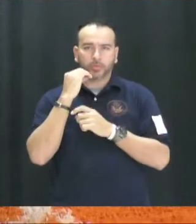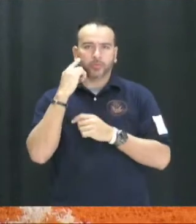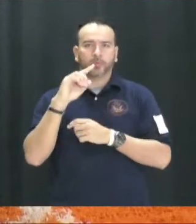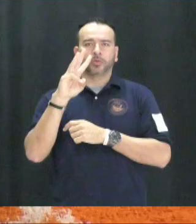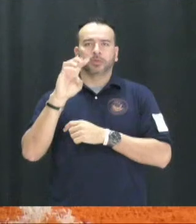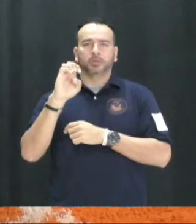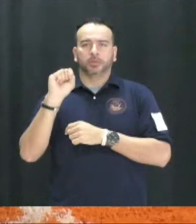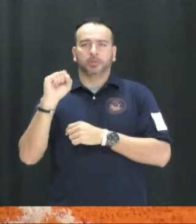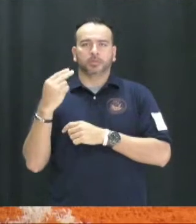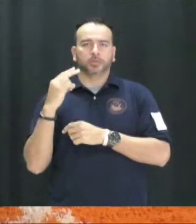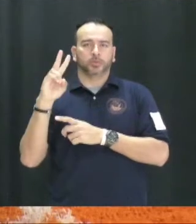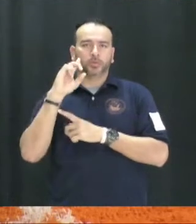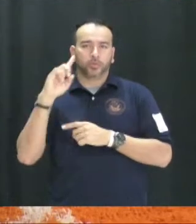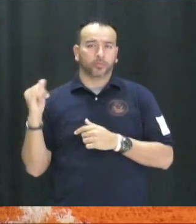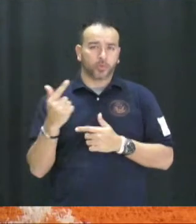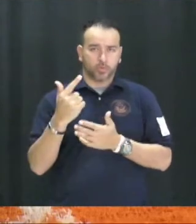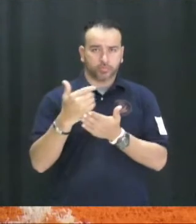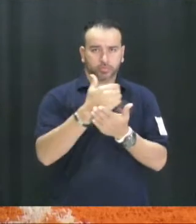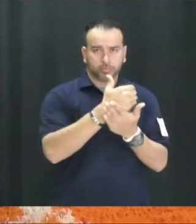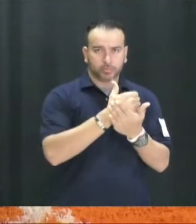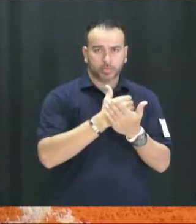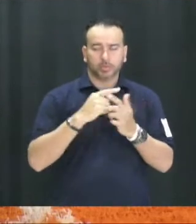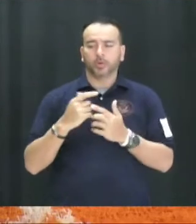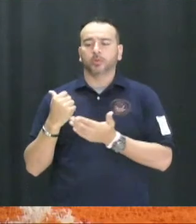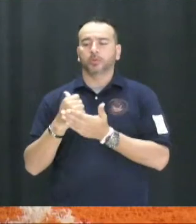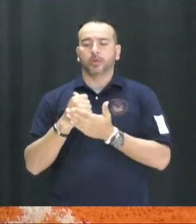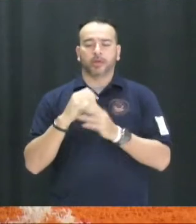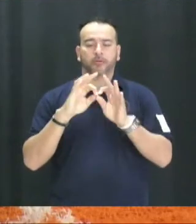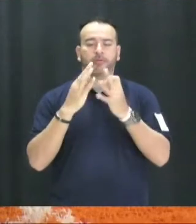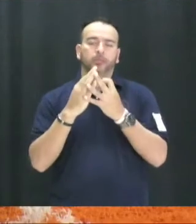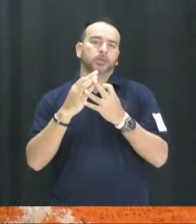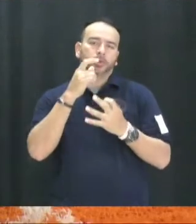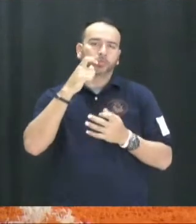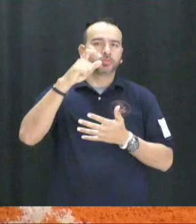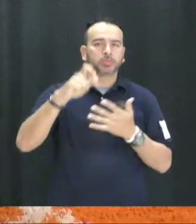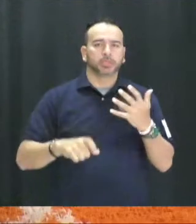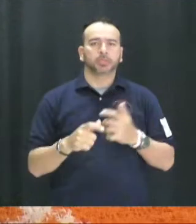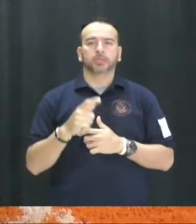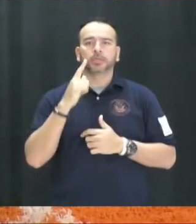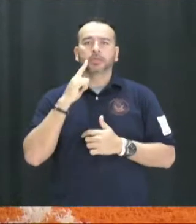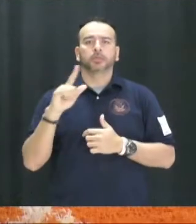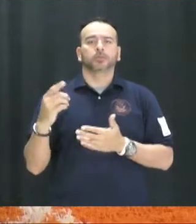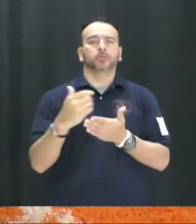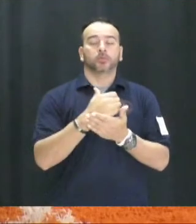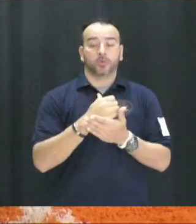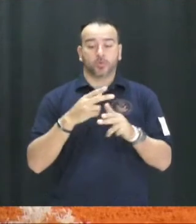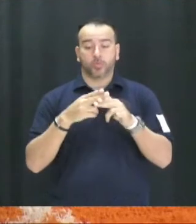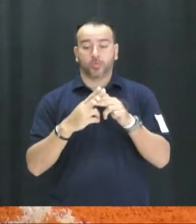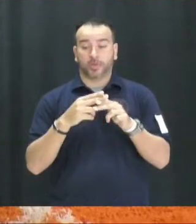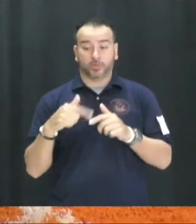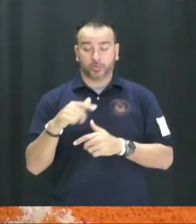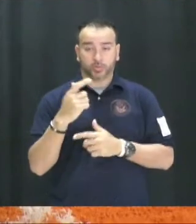collected will go to the Second Harvest Food Bank to help local families in need. The club that collects the most cans by weight will win a pizza party.